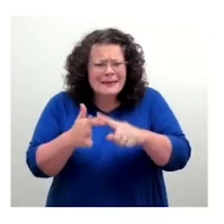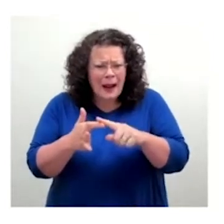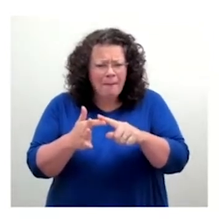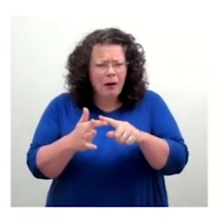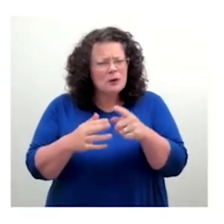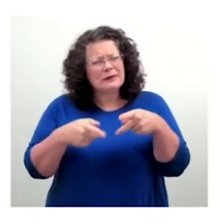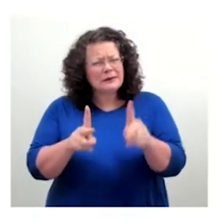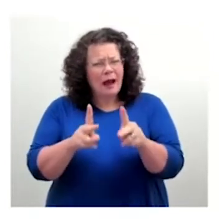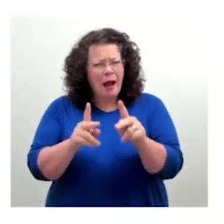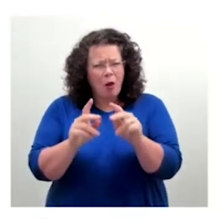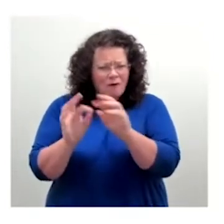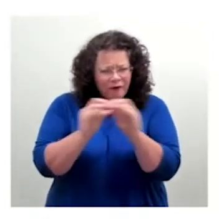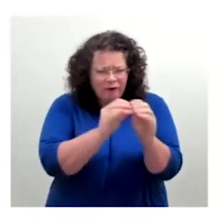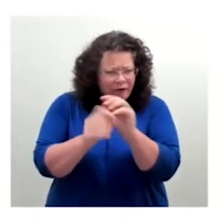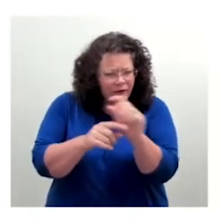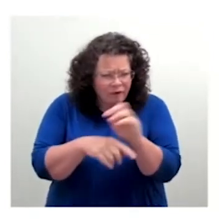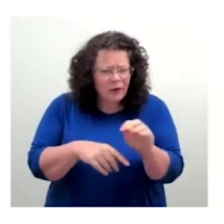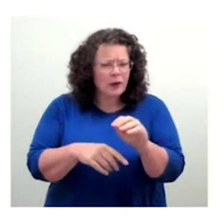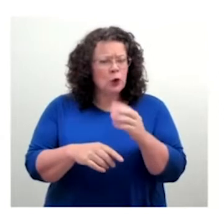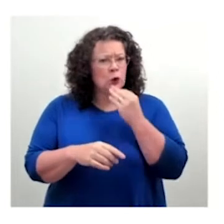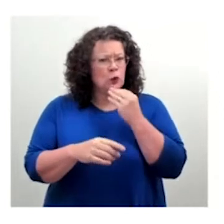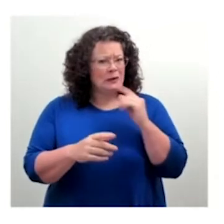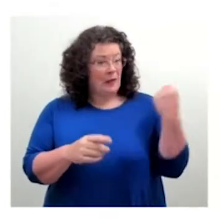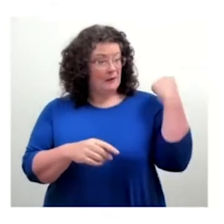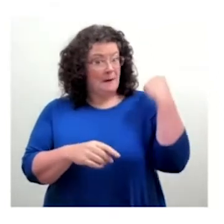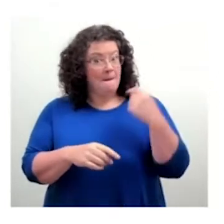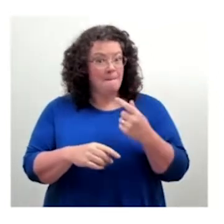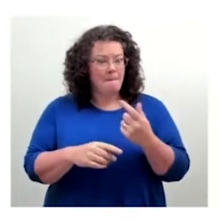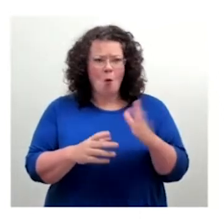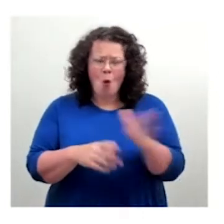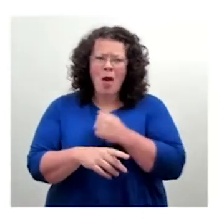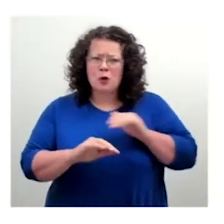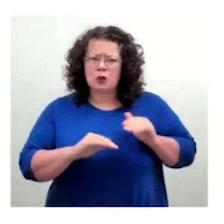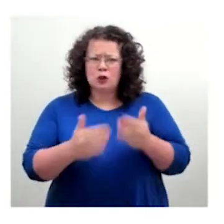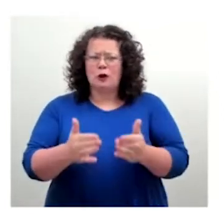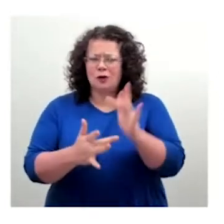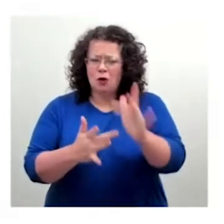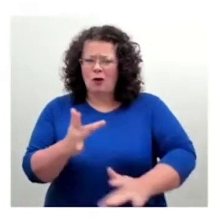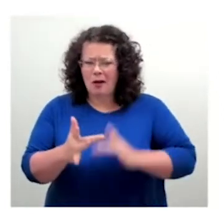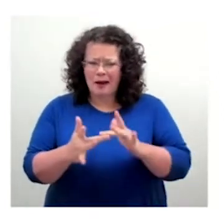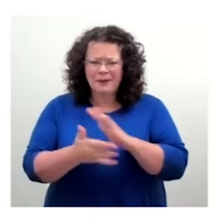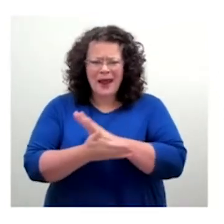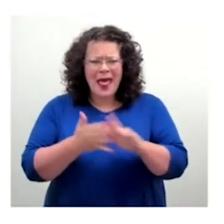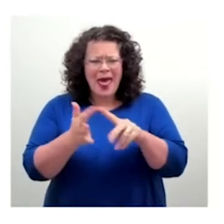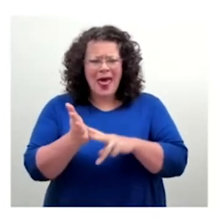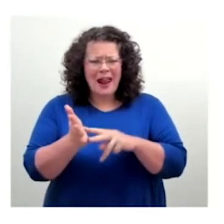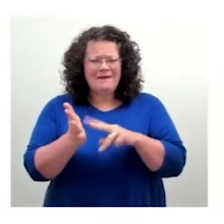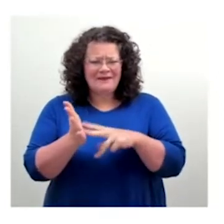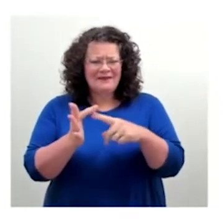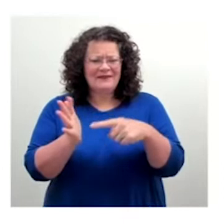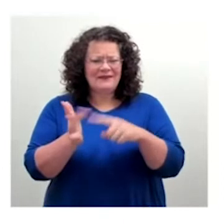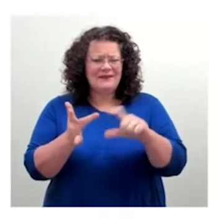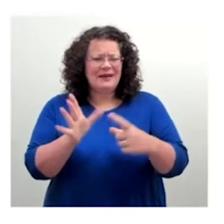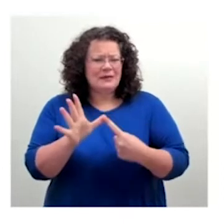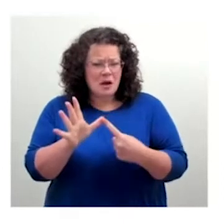had Gil Sands, which was the corporate typeface of the business. And both these typefaces were designed 100 years ago, for the printed